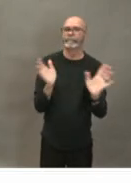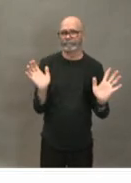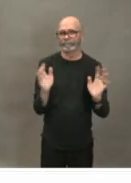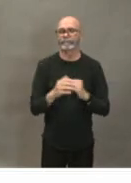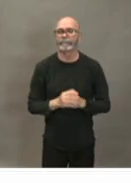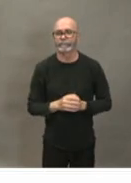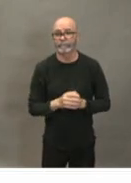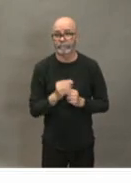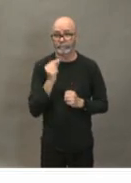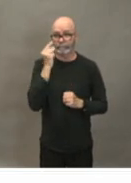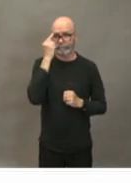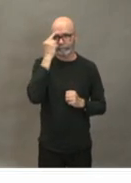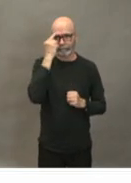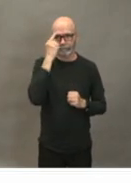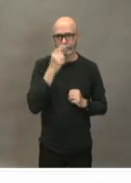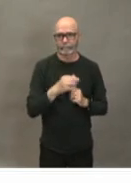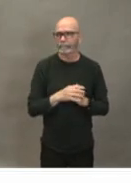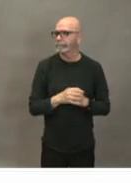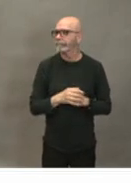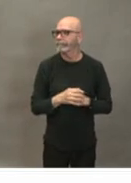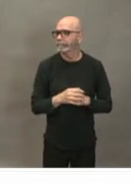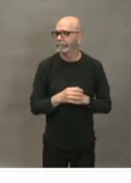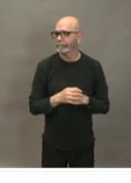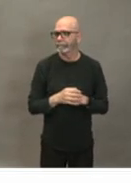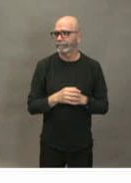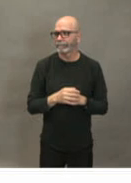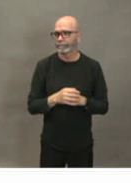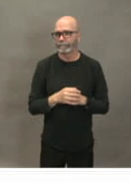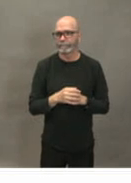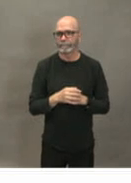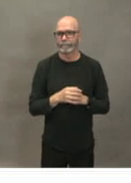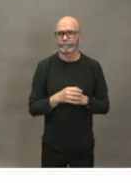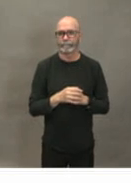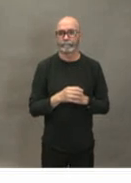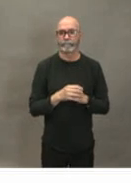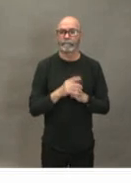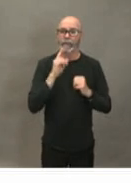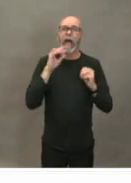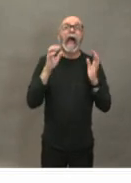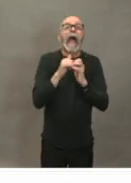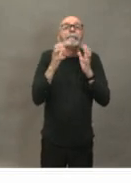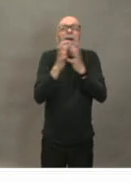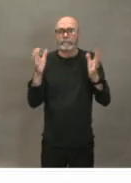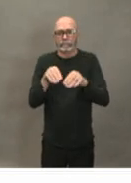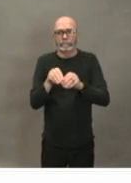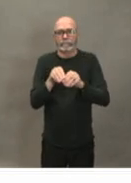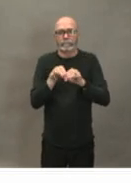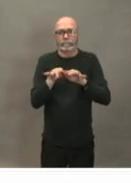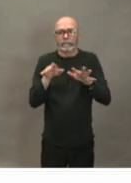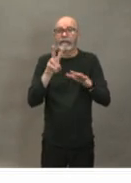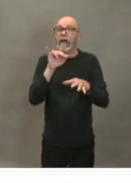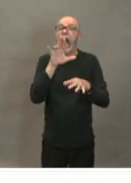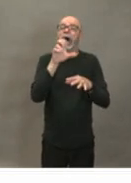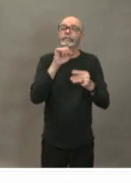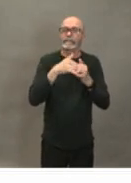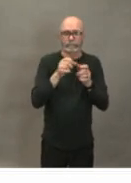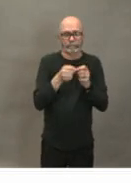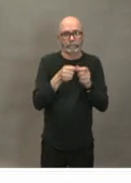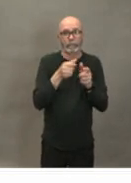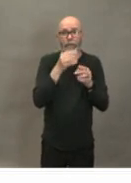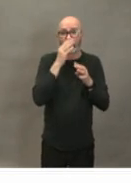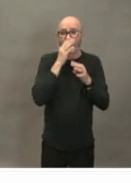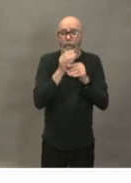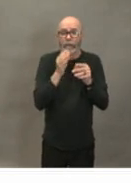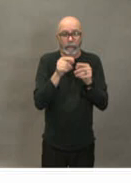spreads is some it depends on the virus itself but also somewhat dependent on on how quickly we're able to intervene and how well